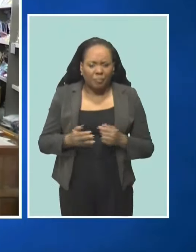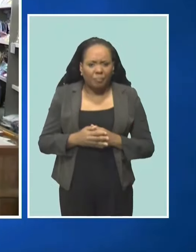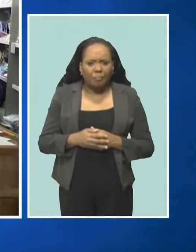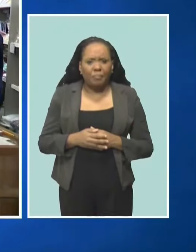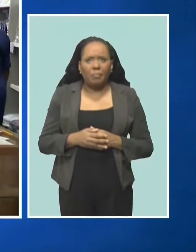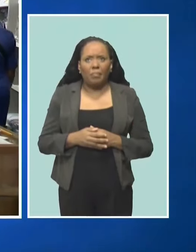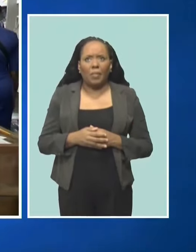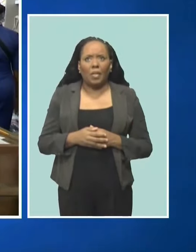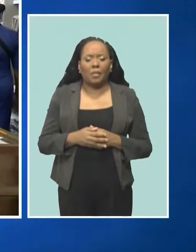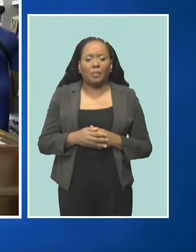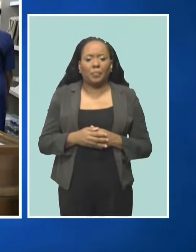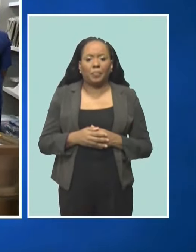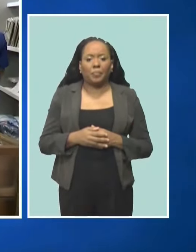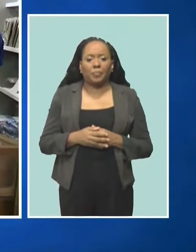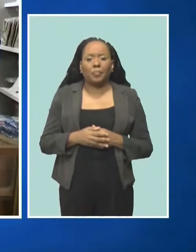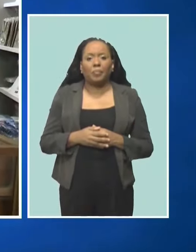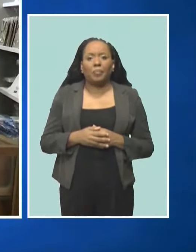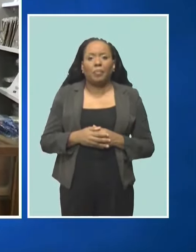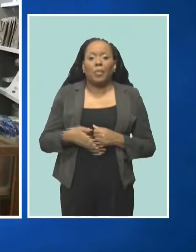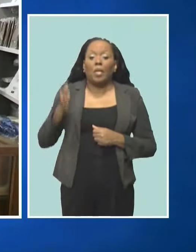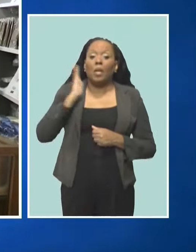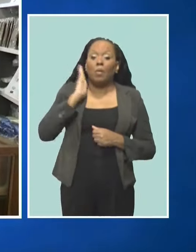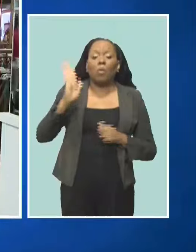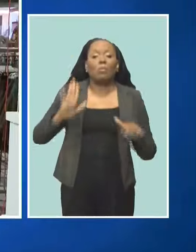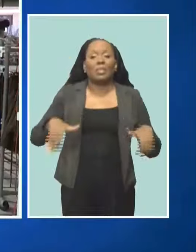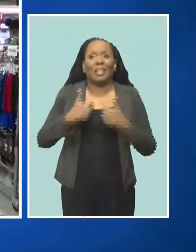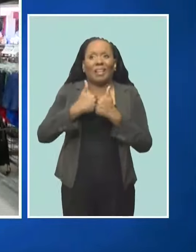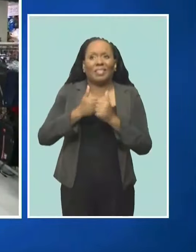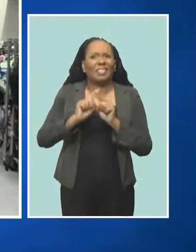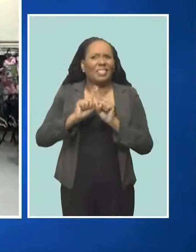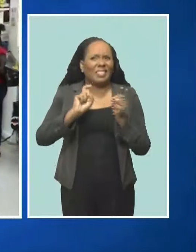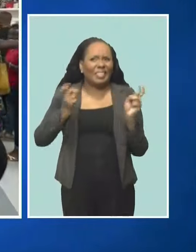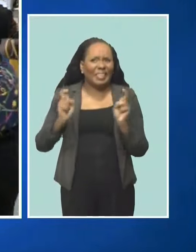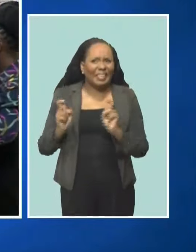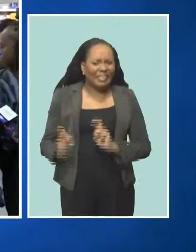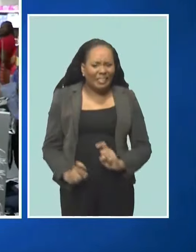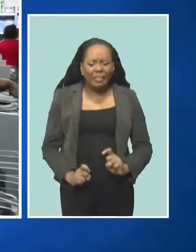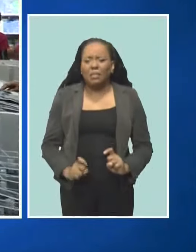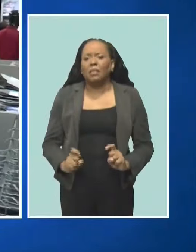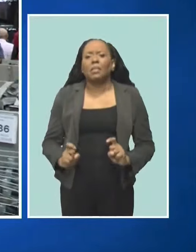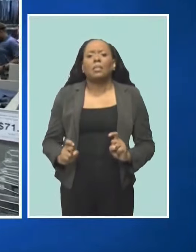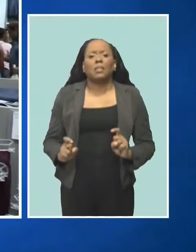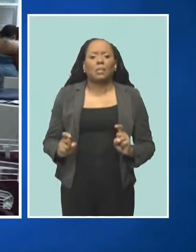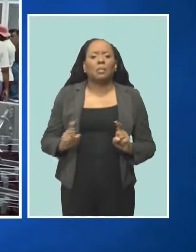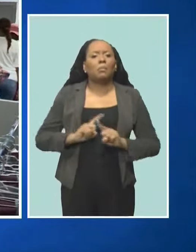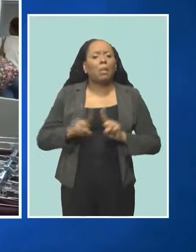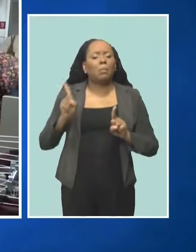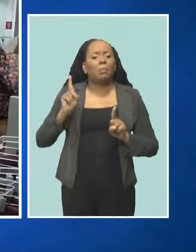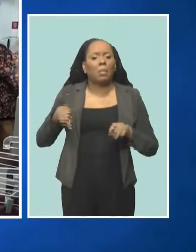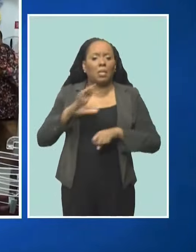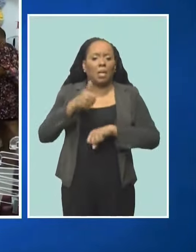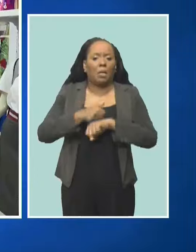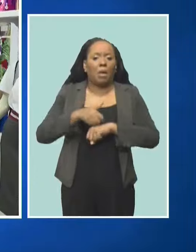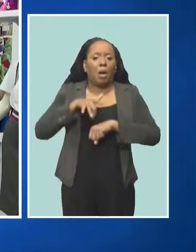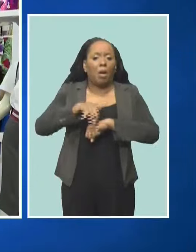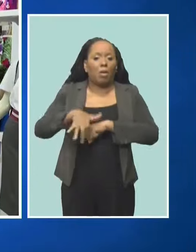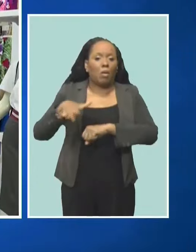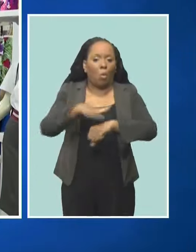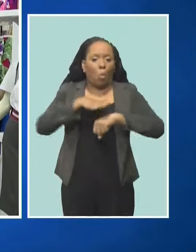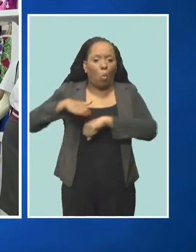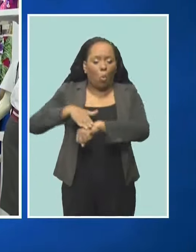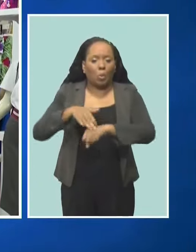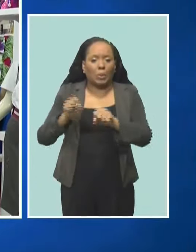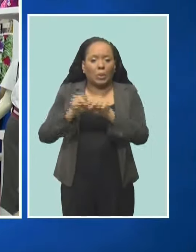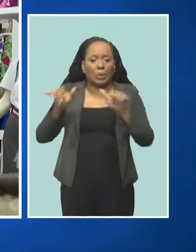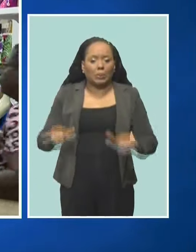it will be a challenge to change one-door or landlock structures, business owners must put early warning systems in place. So, what we have